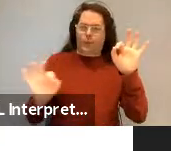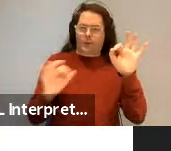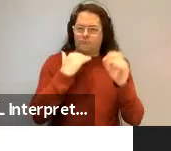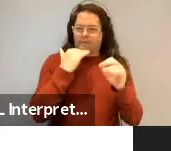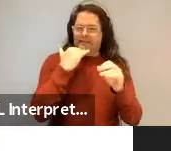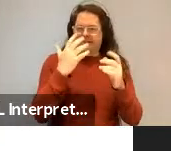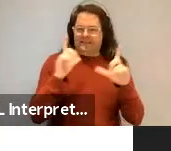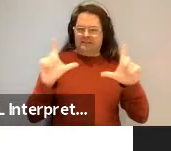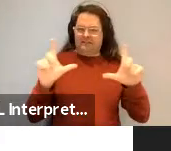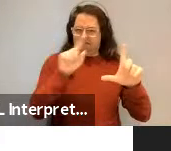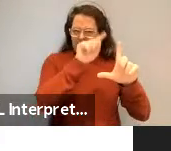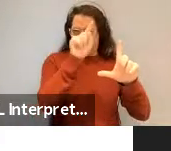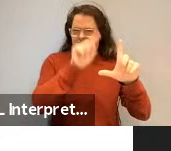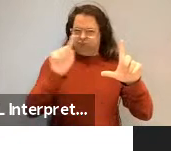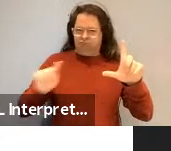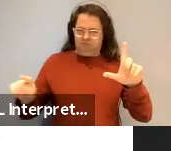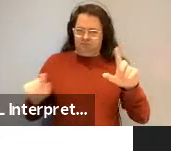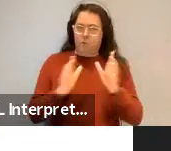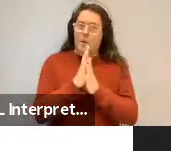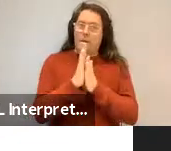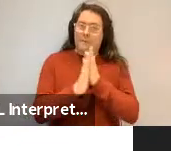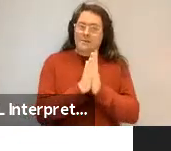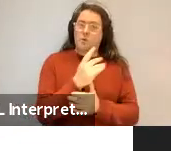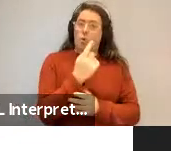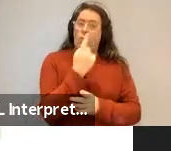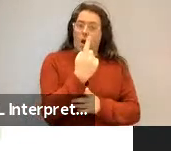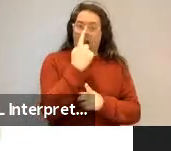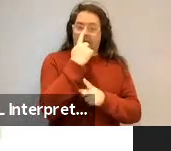for the number one to evolve into a definite determiner.